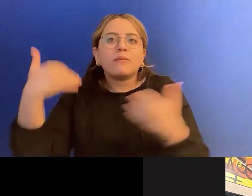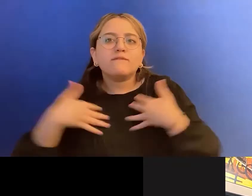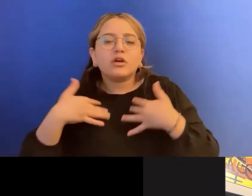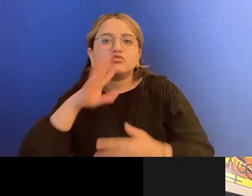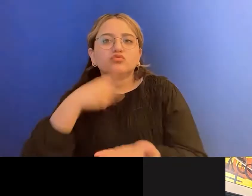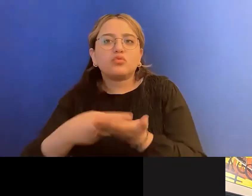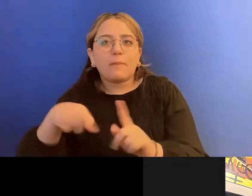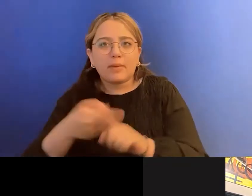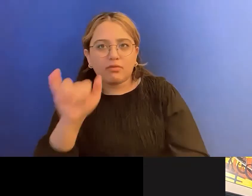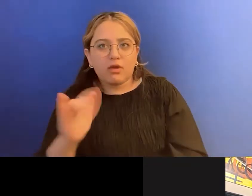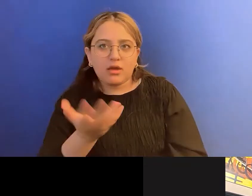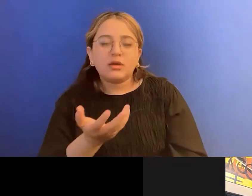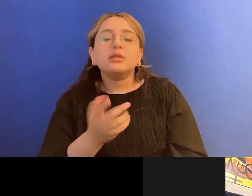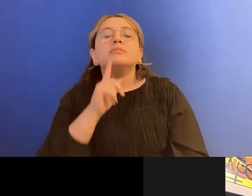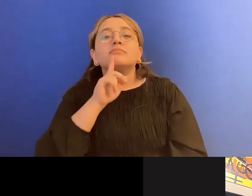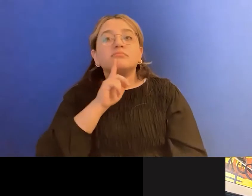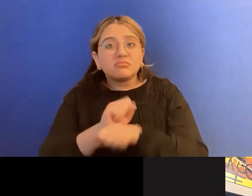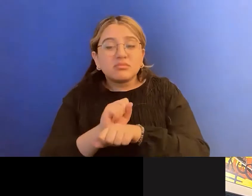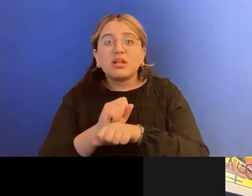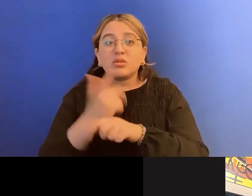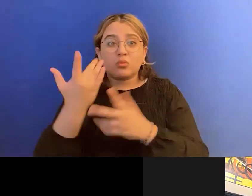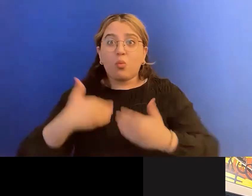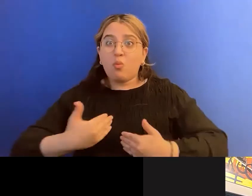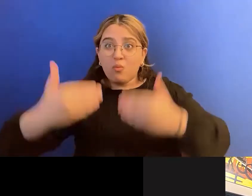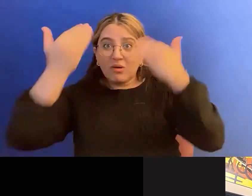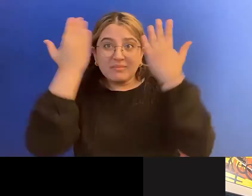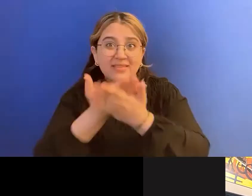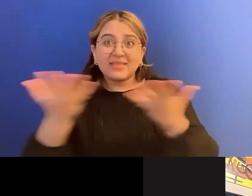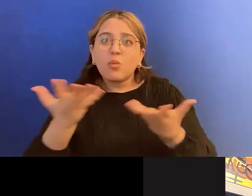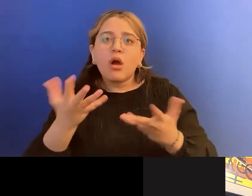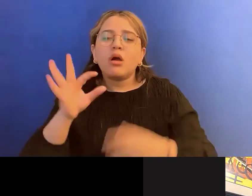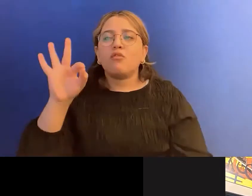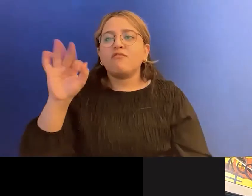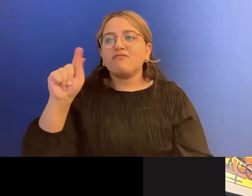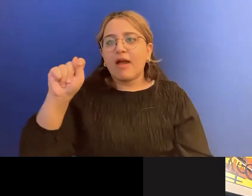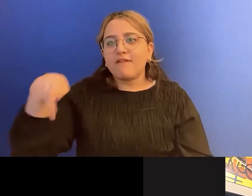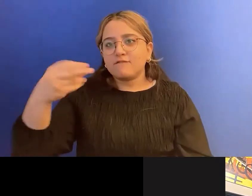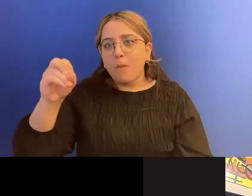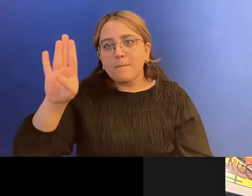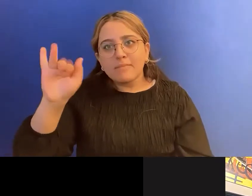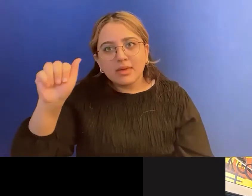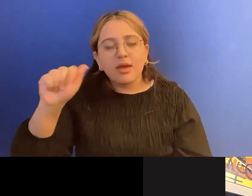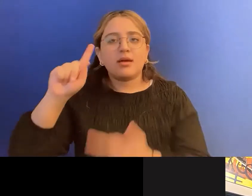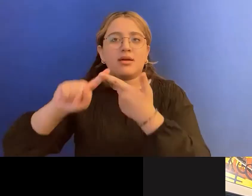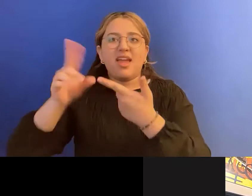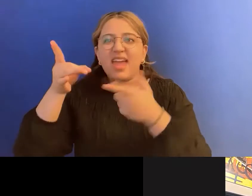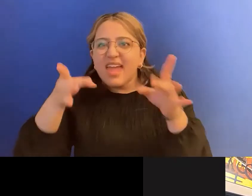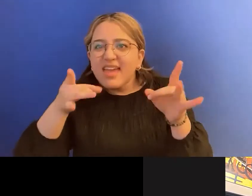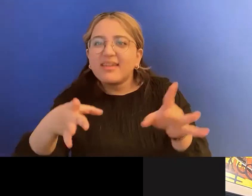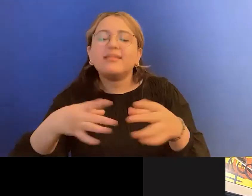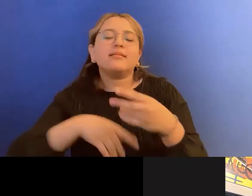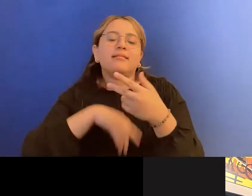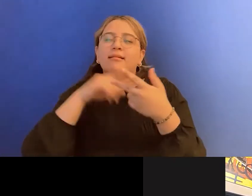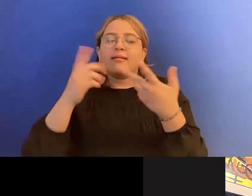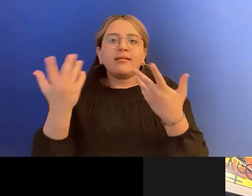the, the overwhelming thing is the fat phobia, and the hate. So they don't want to be,